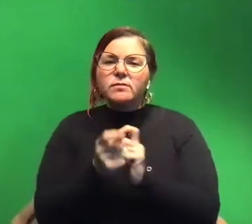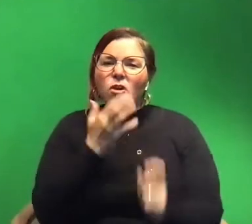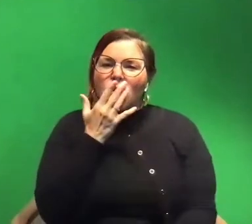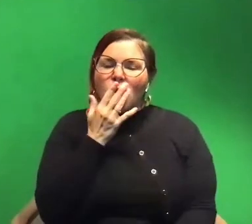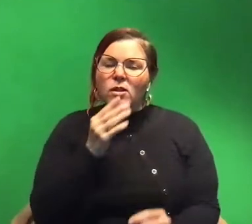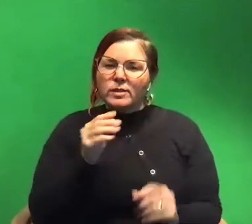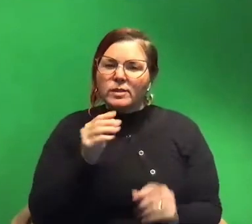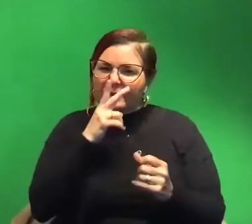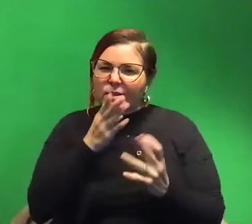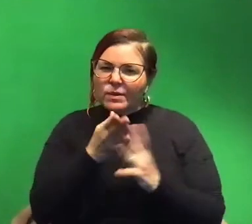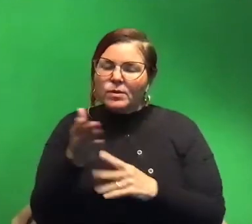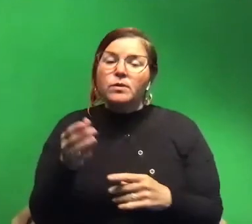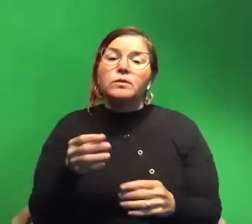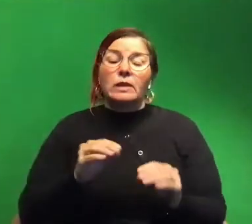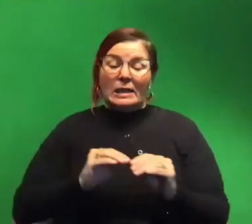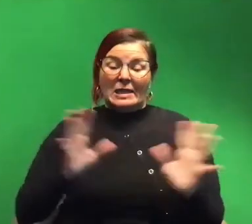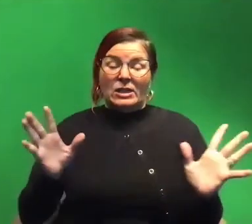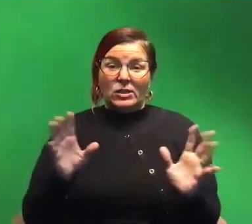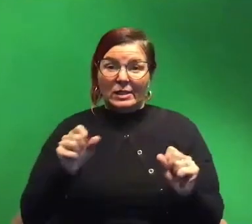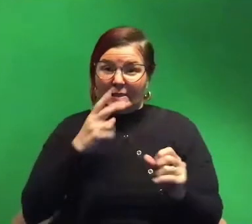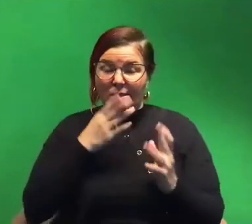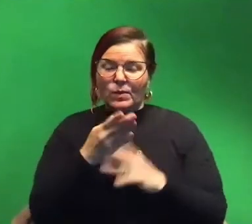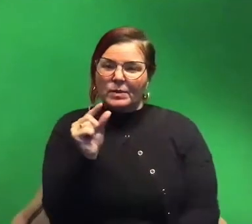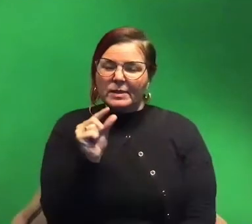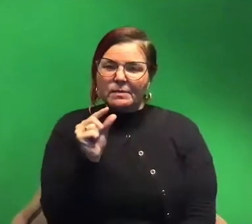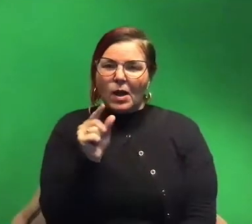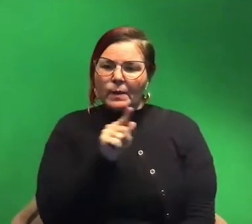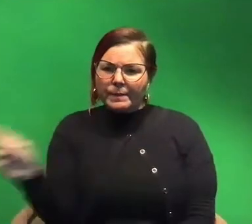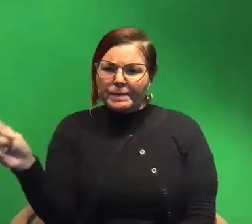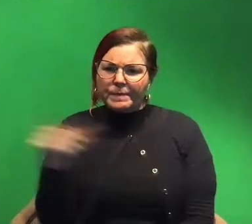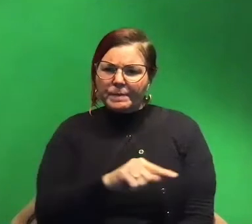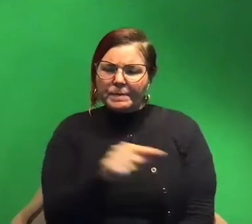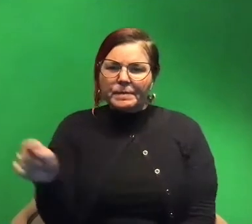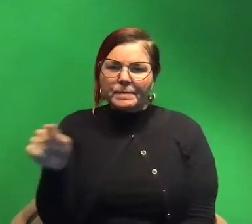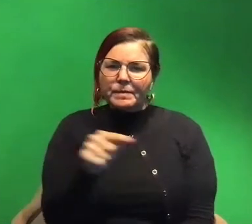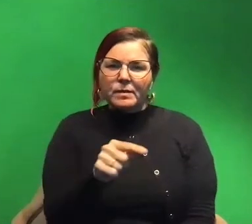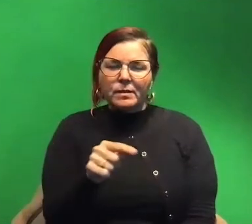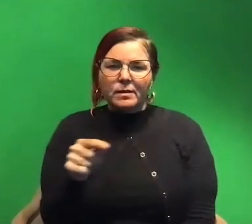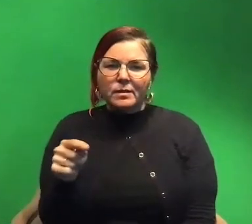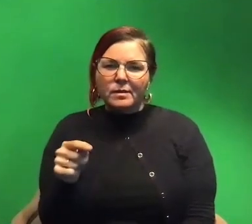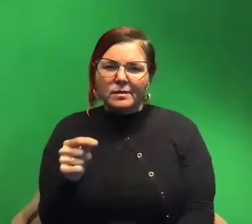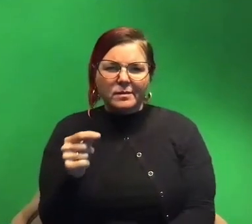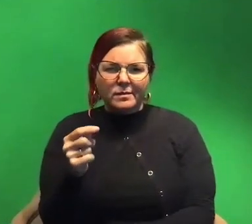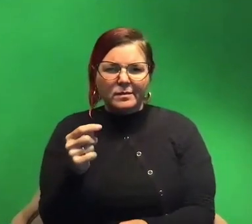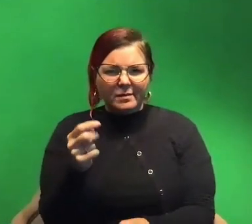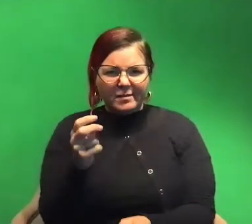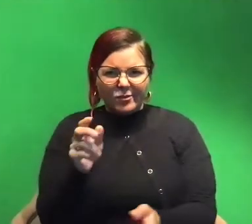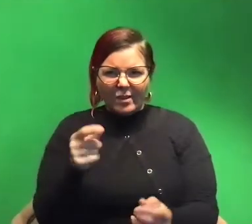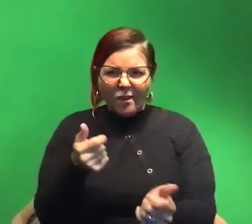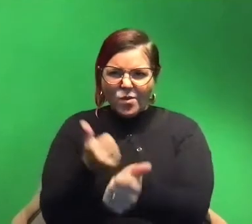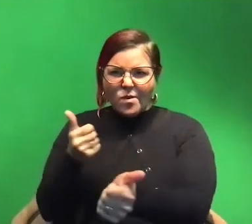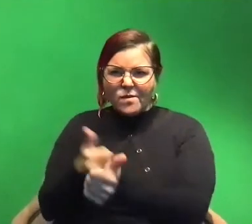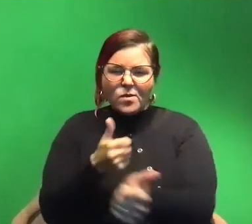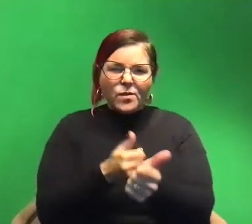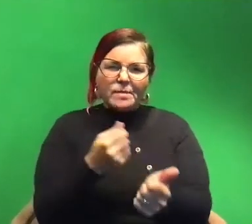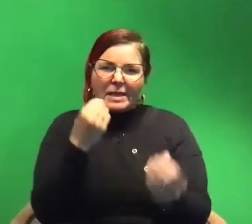And when they're clear and tiny and zipping around it actually makes them kind of elusive to a predator. Like